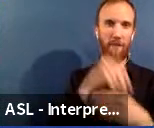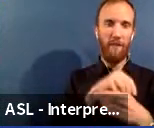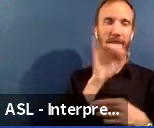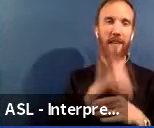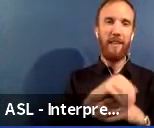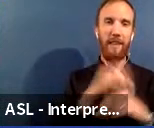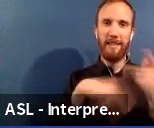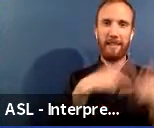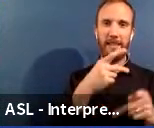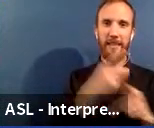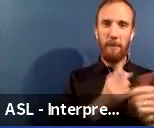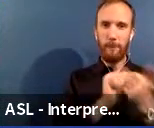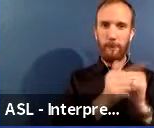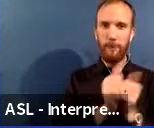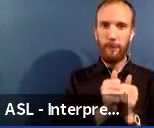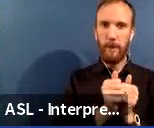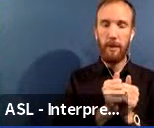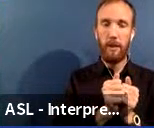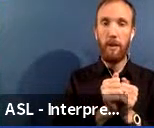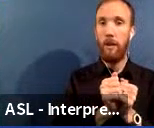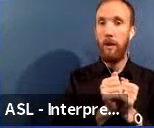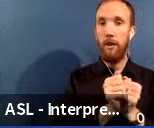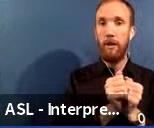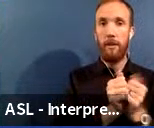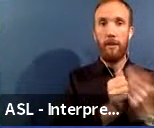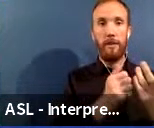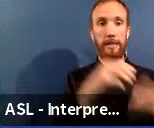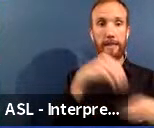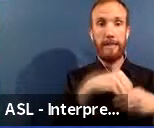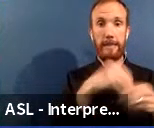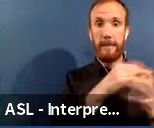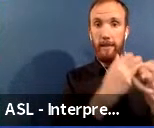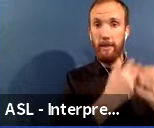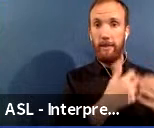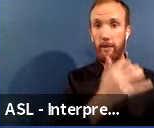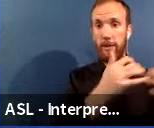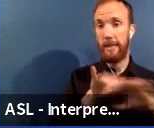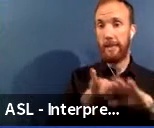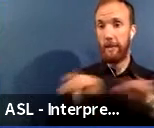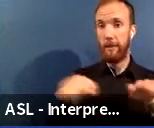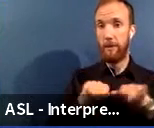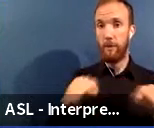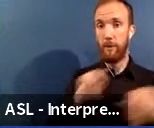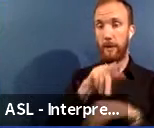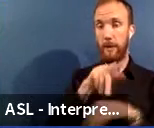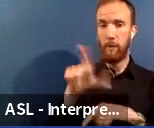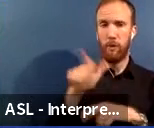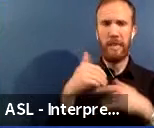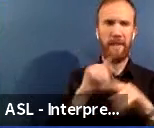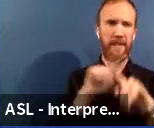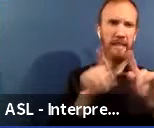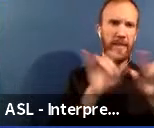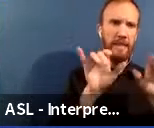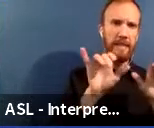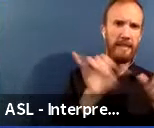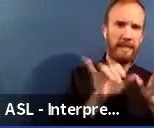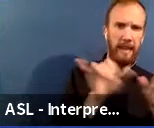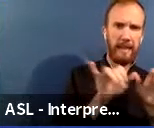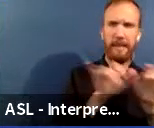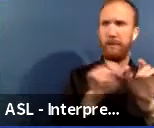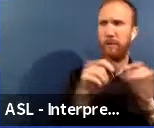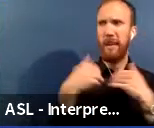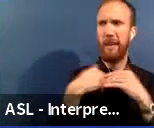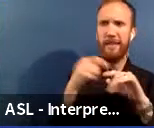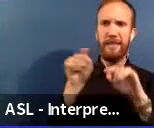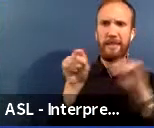Our natatoriums or swimming pool facilities range in size and are located at elementary and high schools throughout the